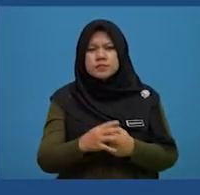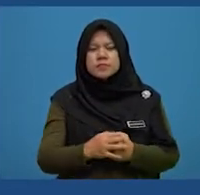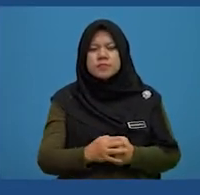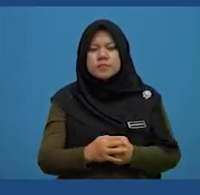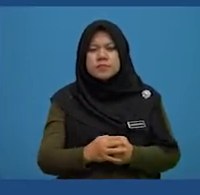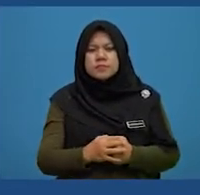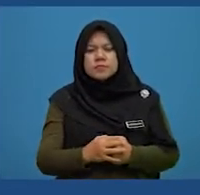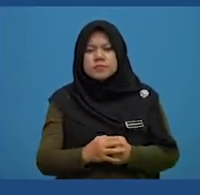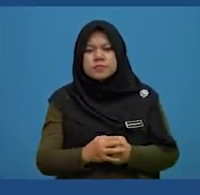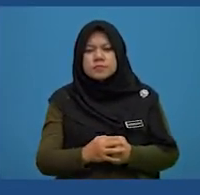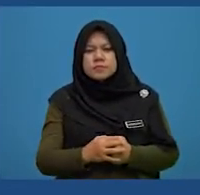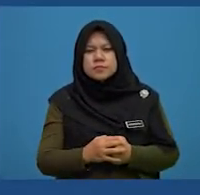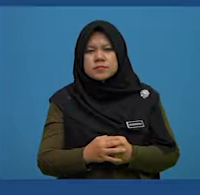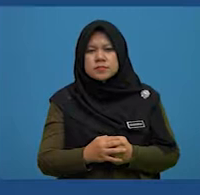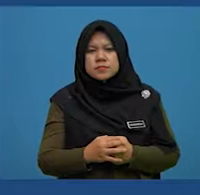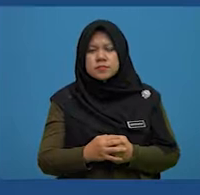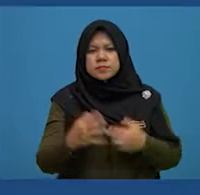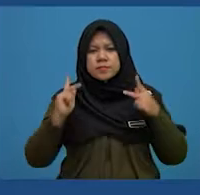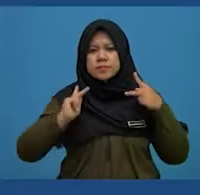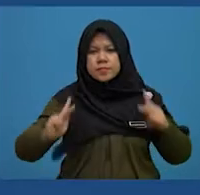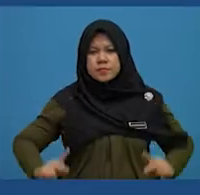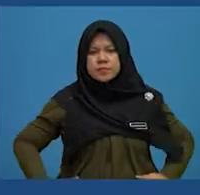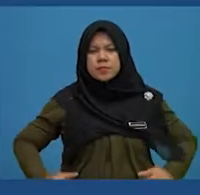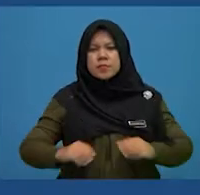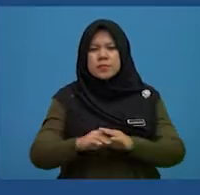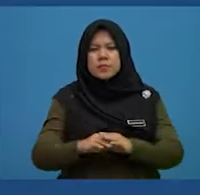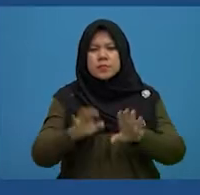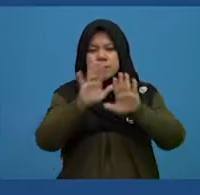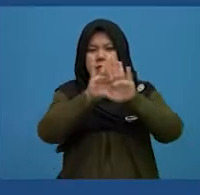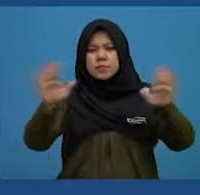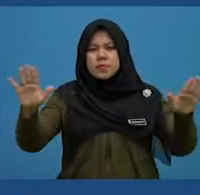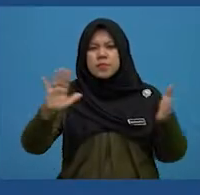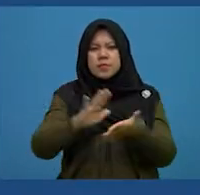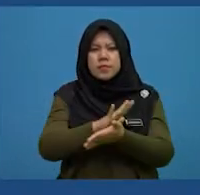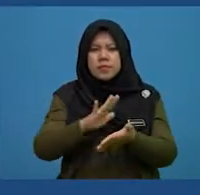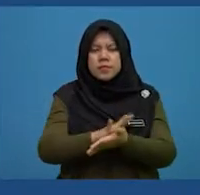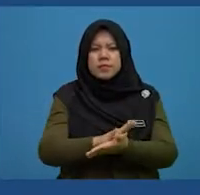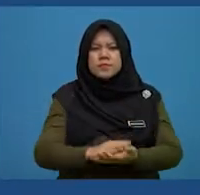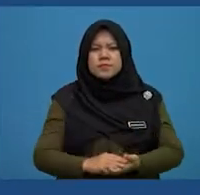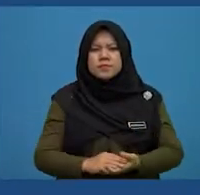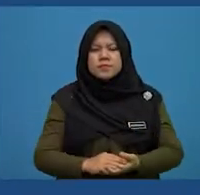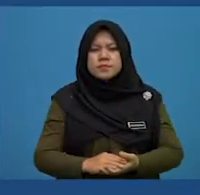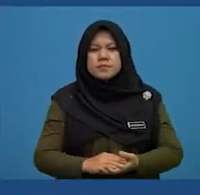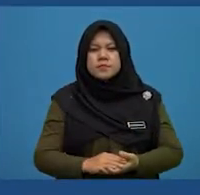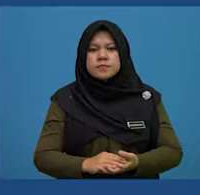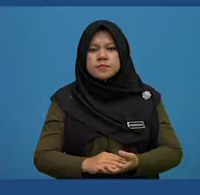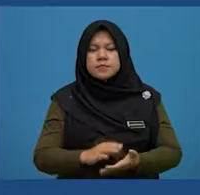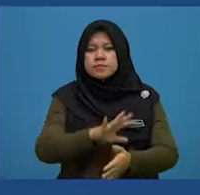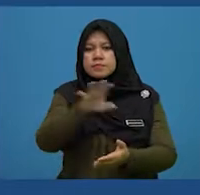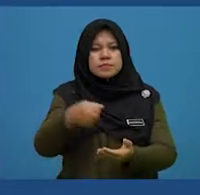details, court testimonies, pieces of cloth, fragments of wallpapers.